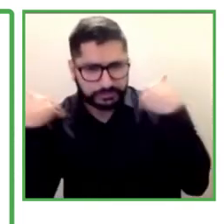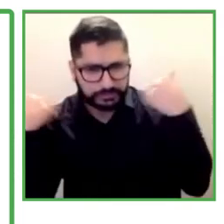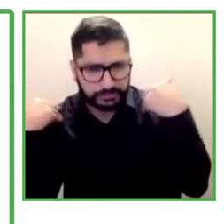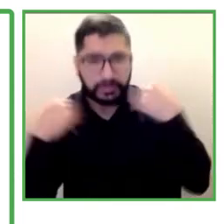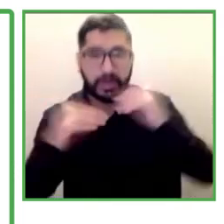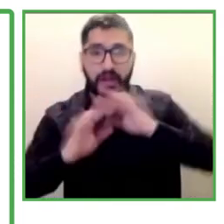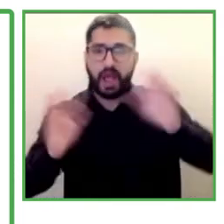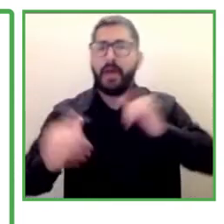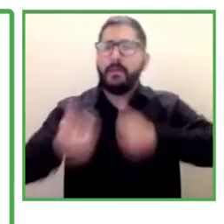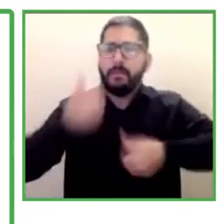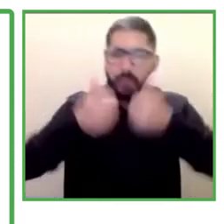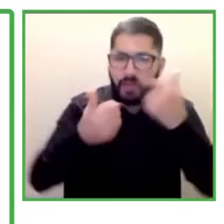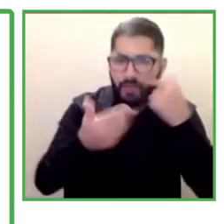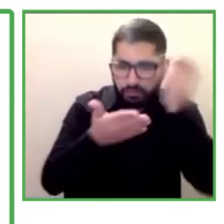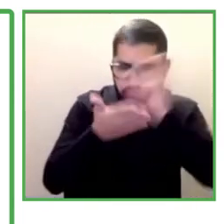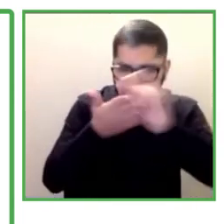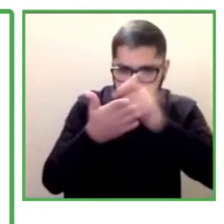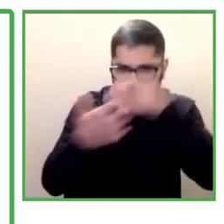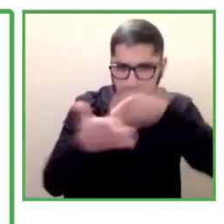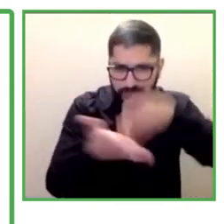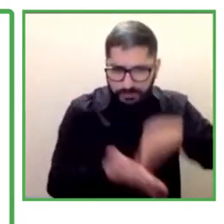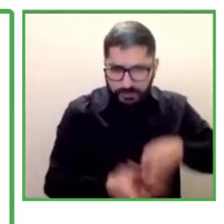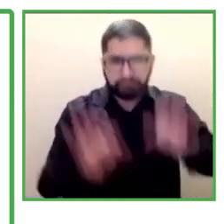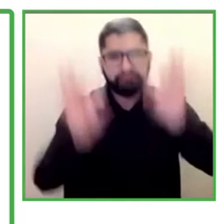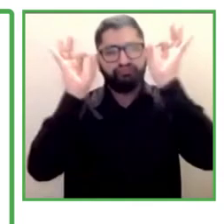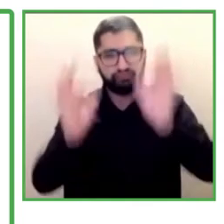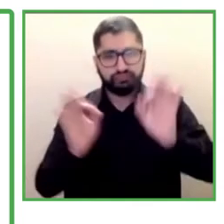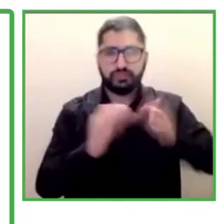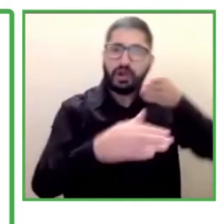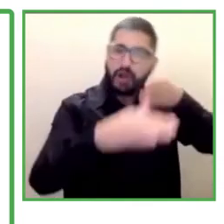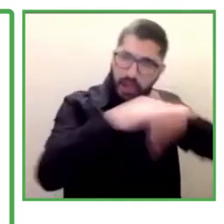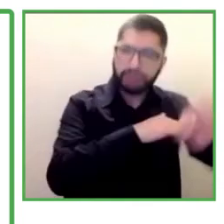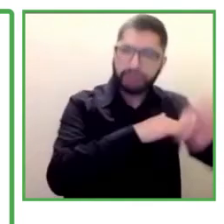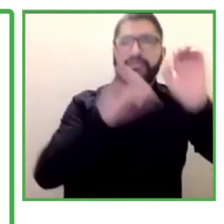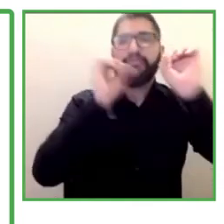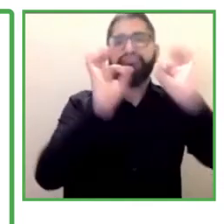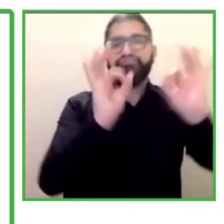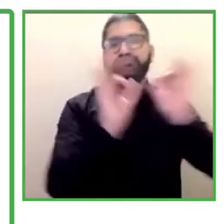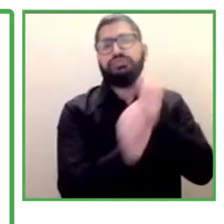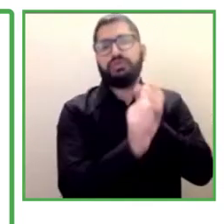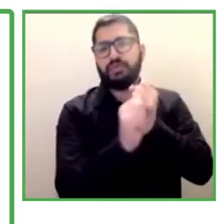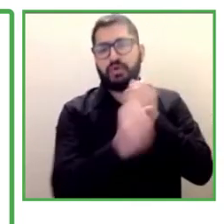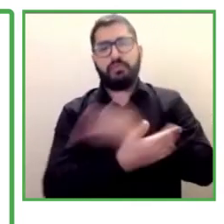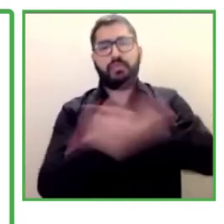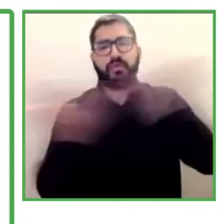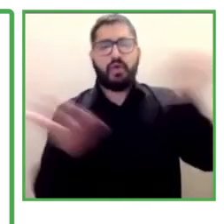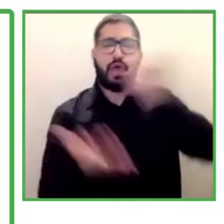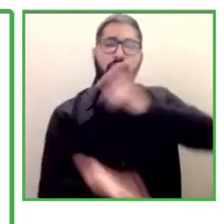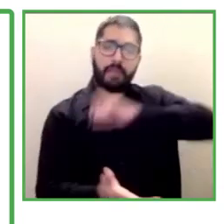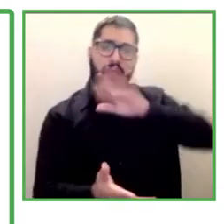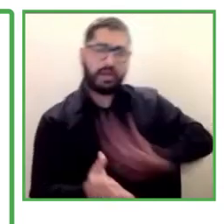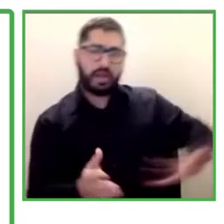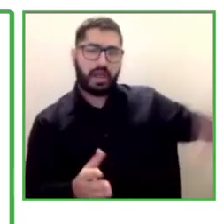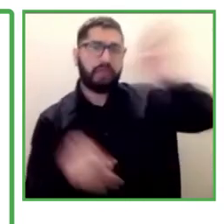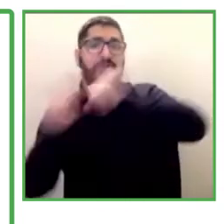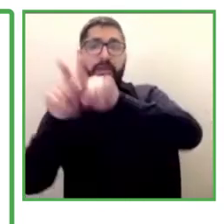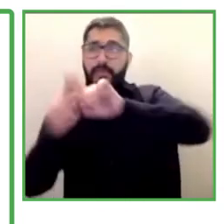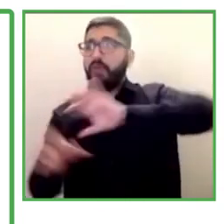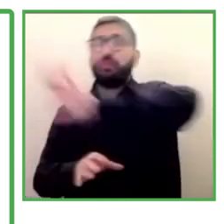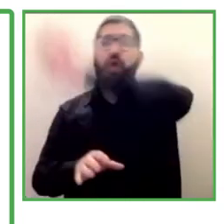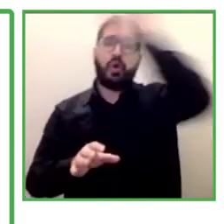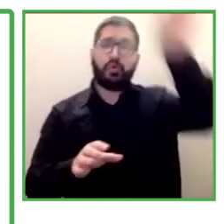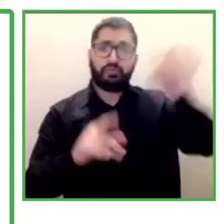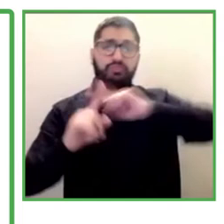they have to approve so they can access public employment in Spain, as in many other countries. case, the process